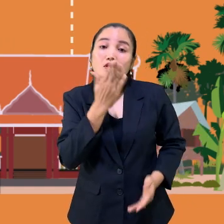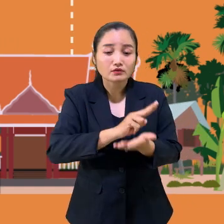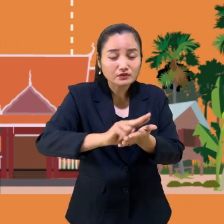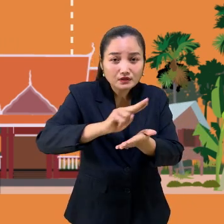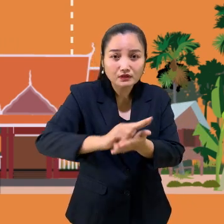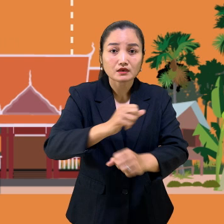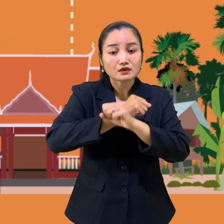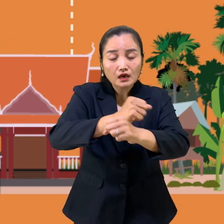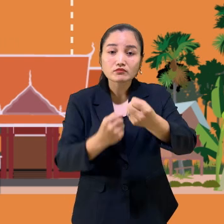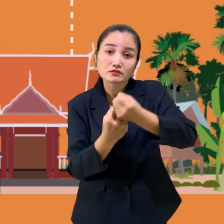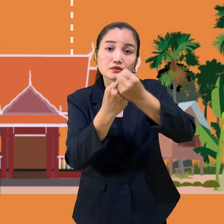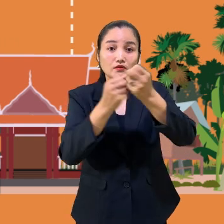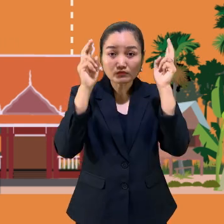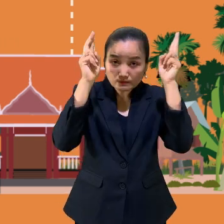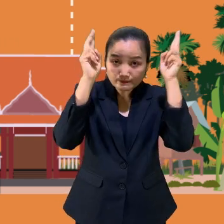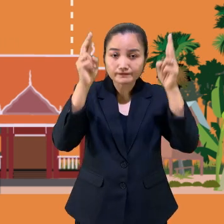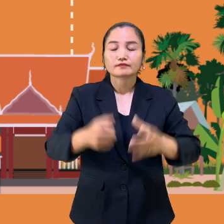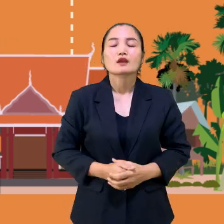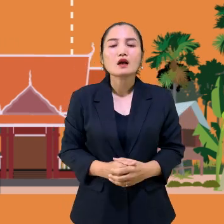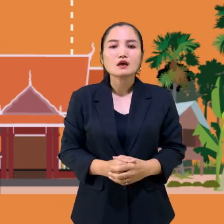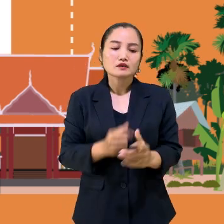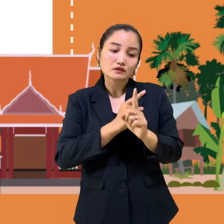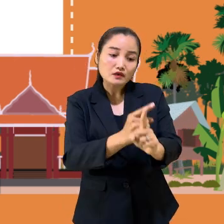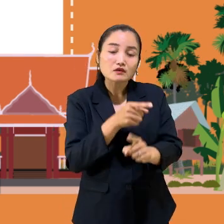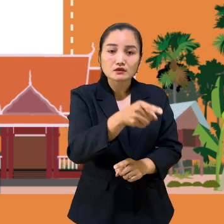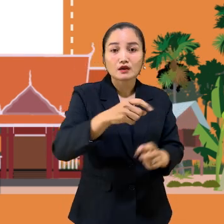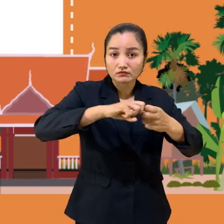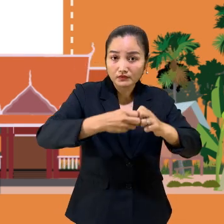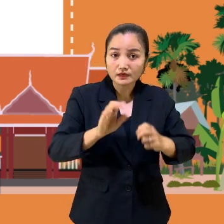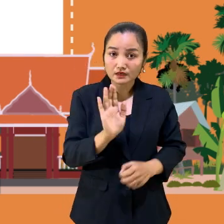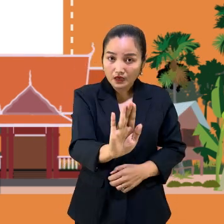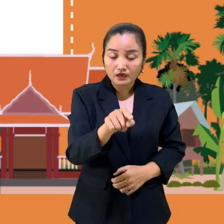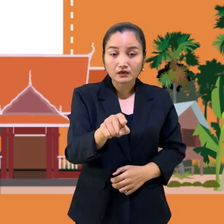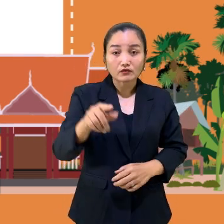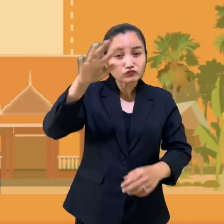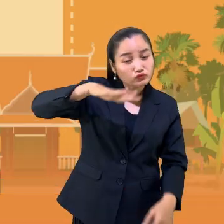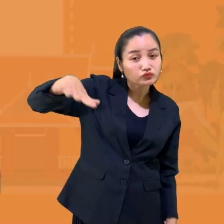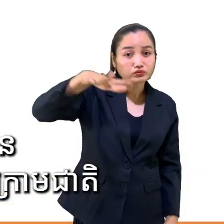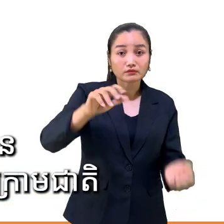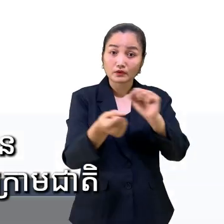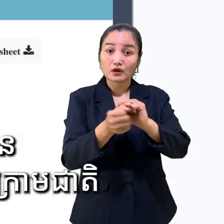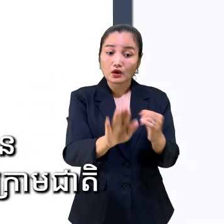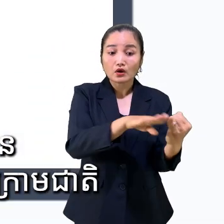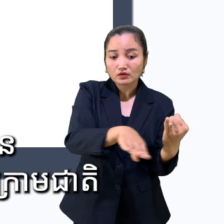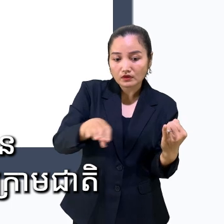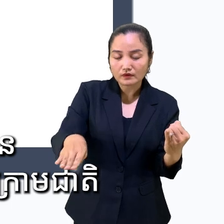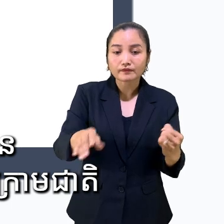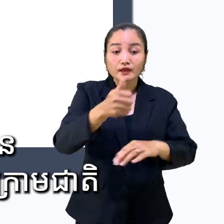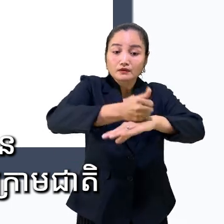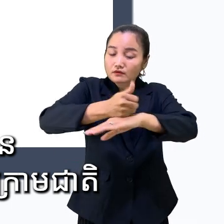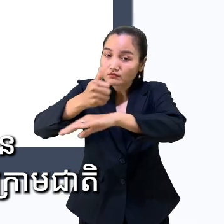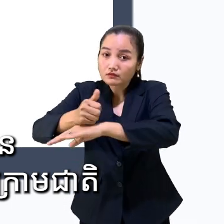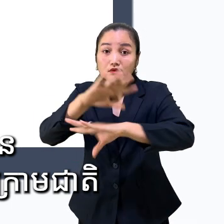water, sanitation, and hygiene, child protection, and education. With this tool,